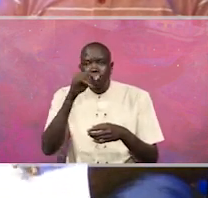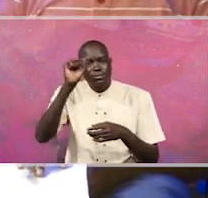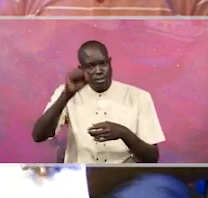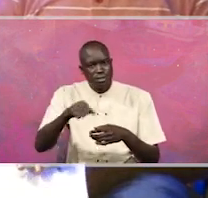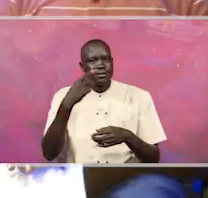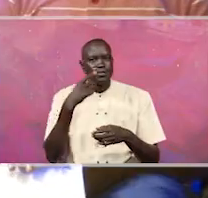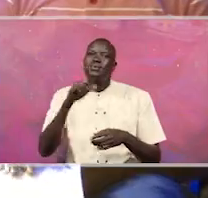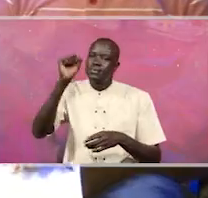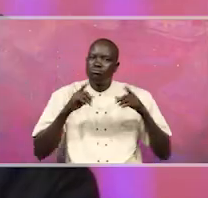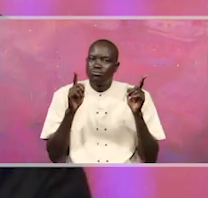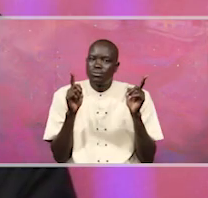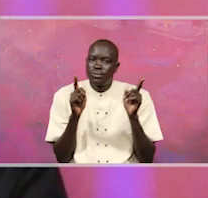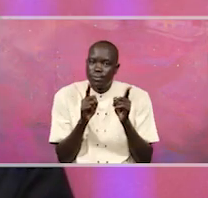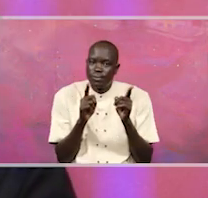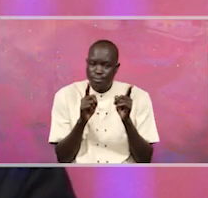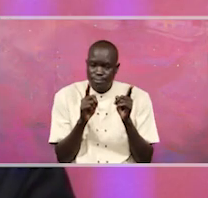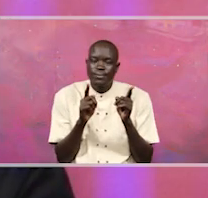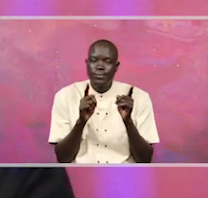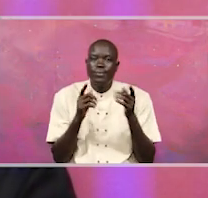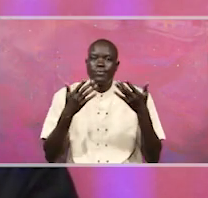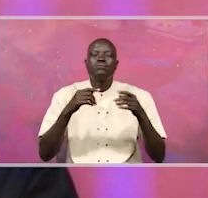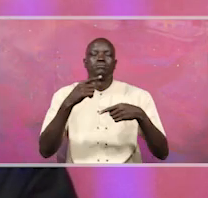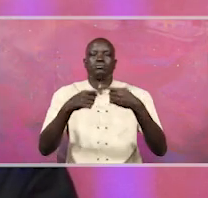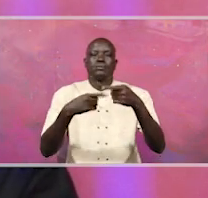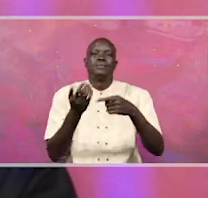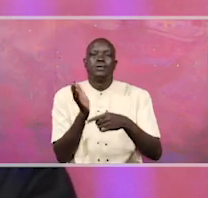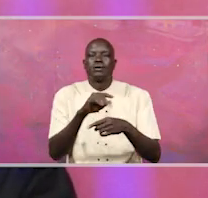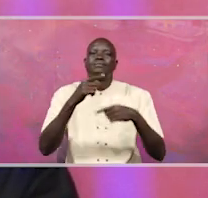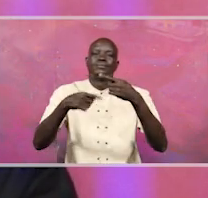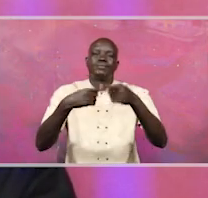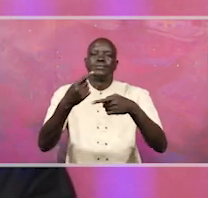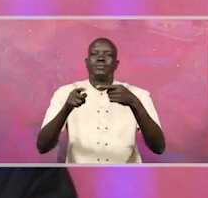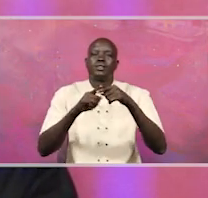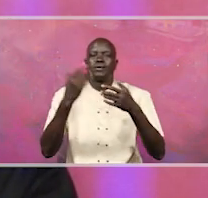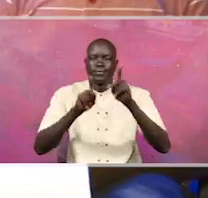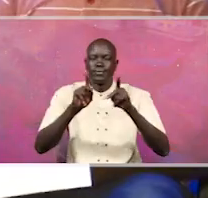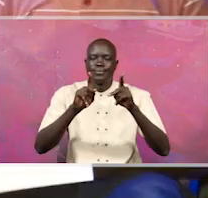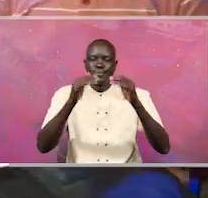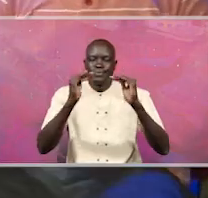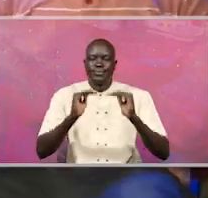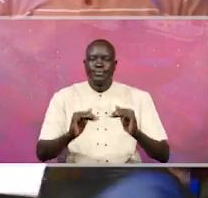Oh, okay. There's a yes somewhere there. We're going for a short break, but we will be back for Face the Citizens.